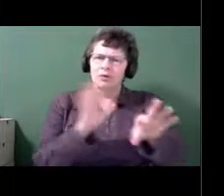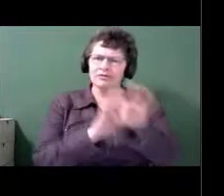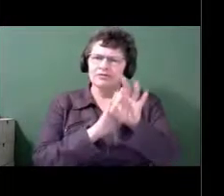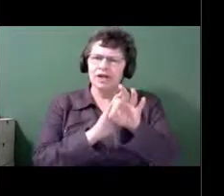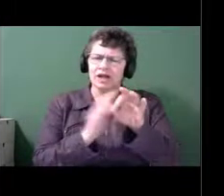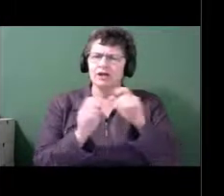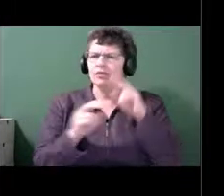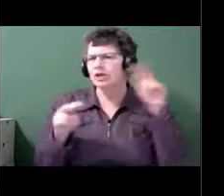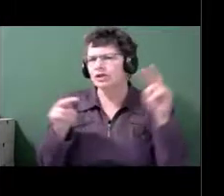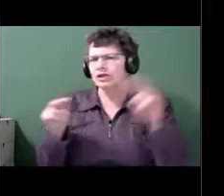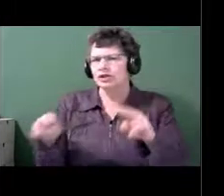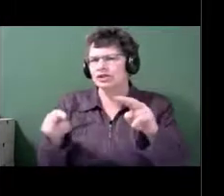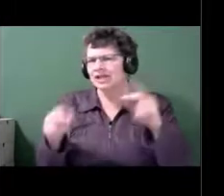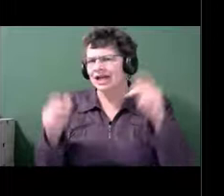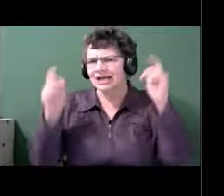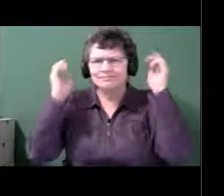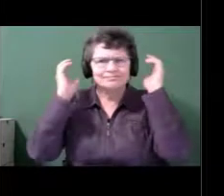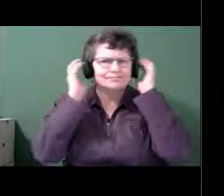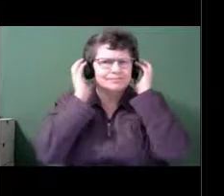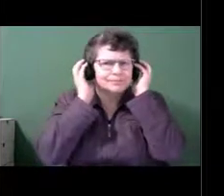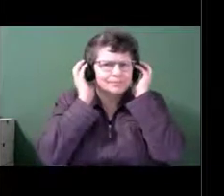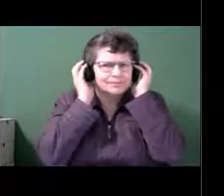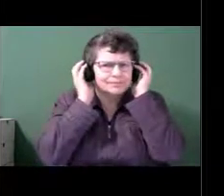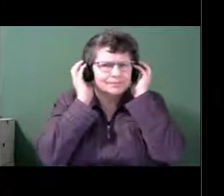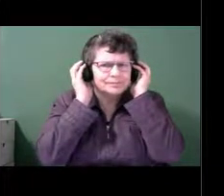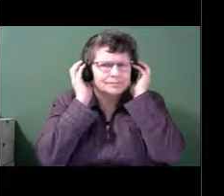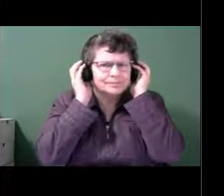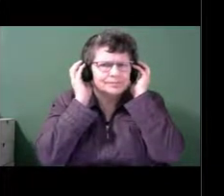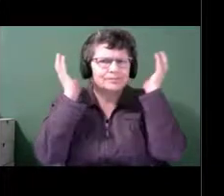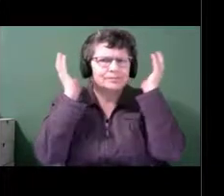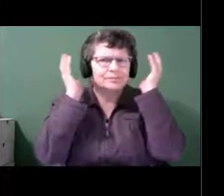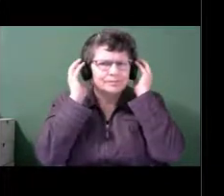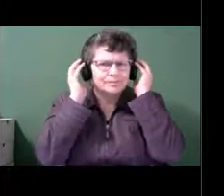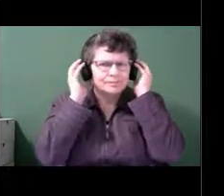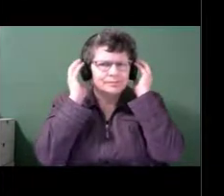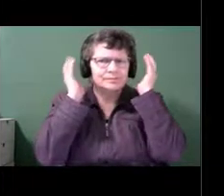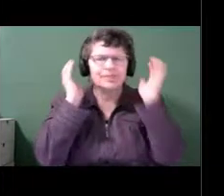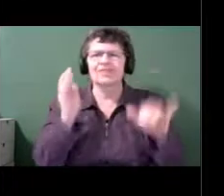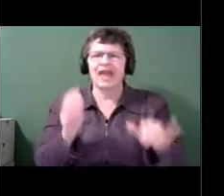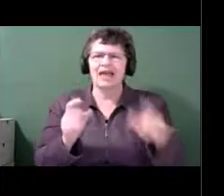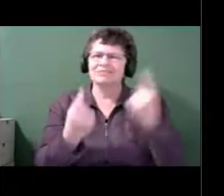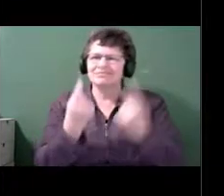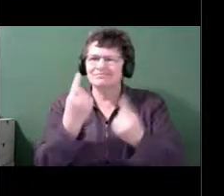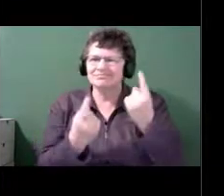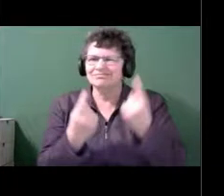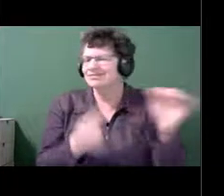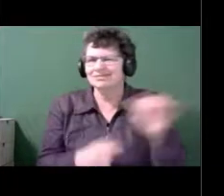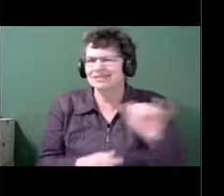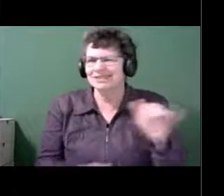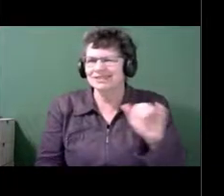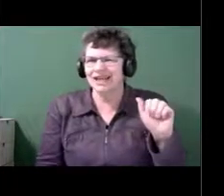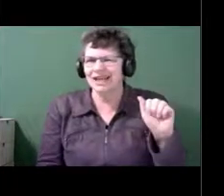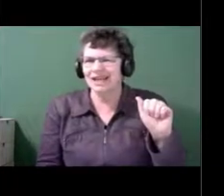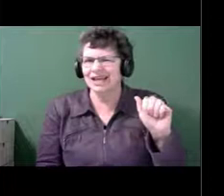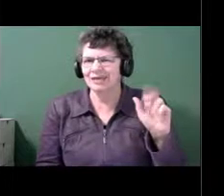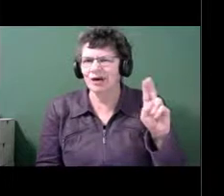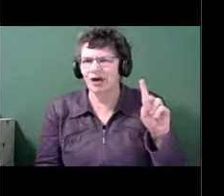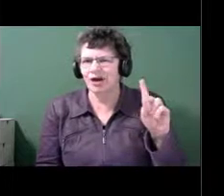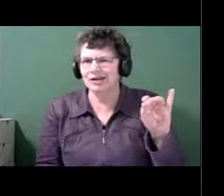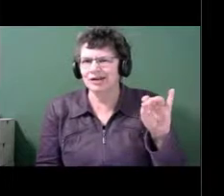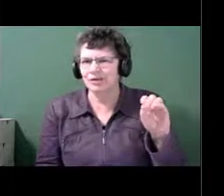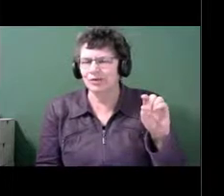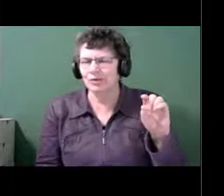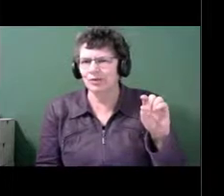if you went to a clinic. And we're going to break it into mild loss and moderate loss. A vision test,